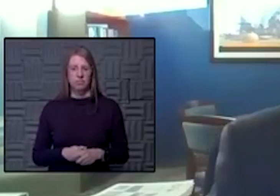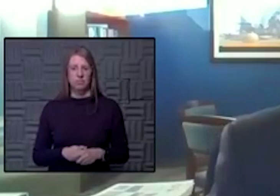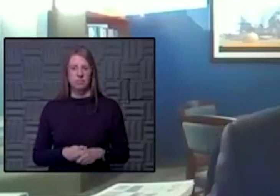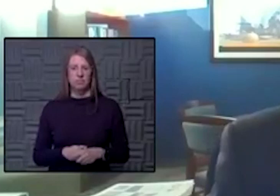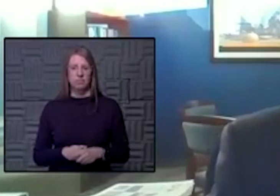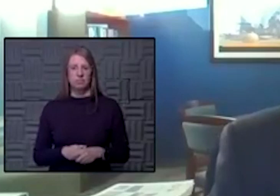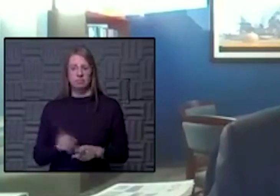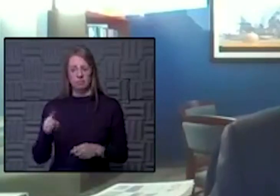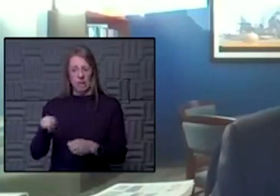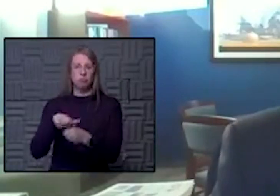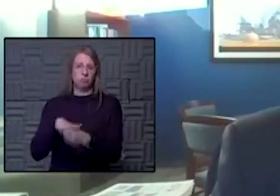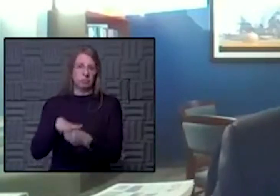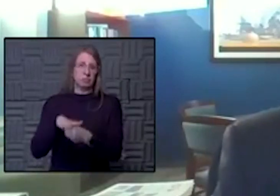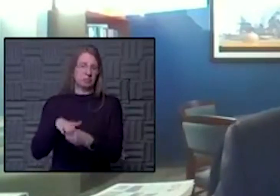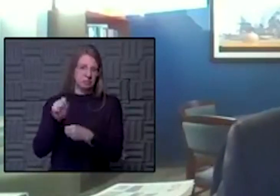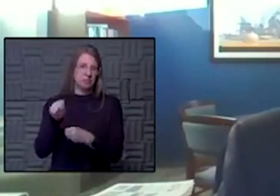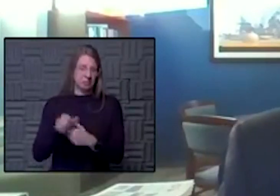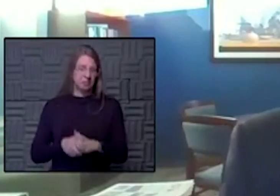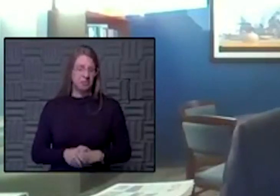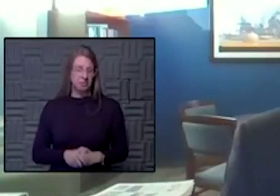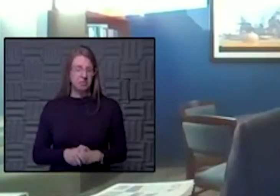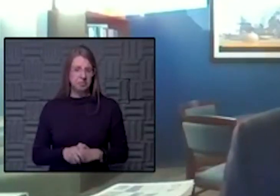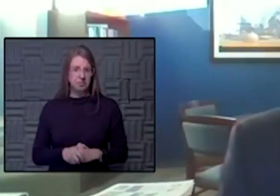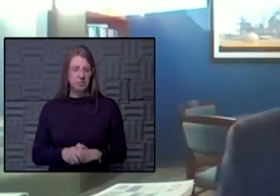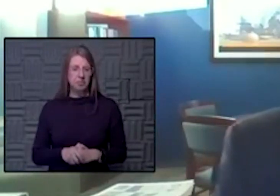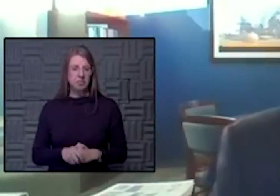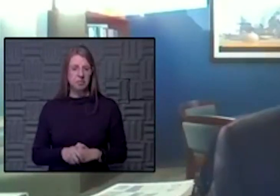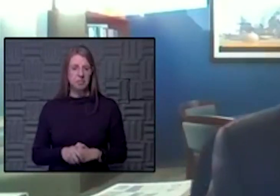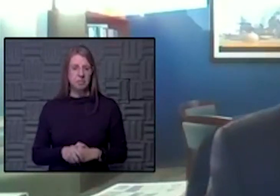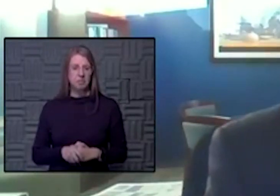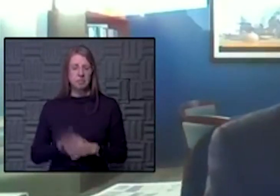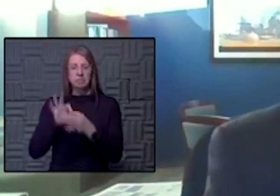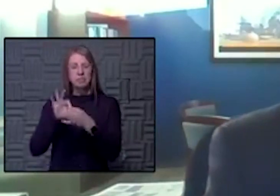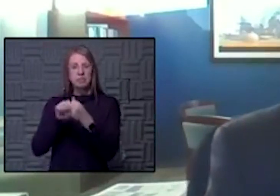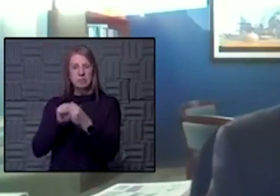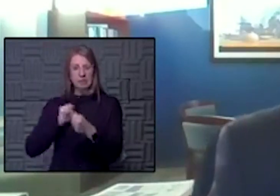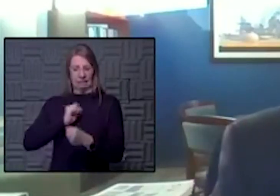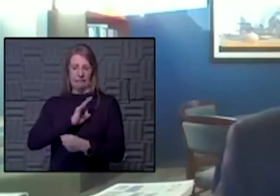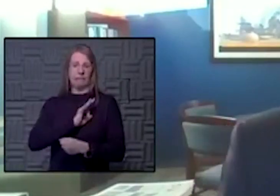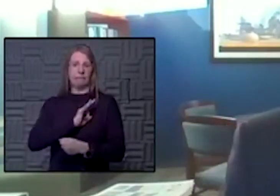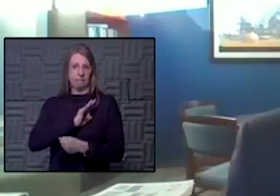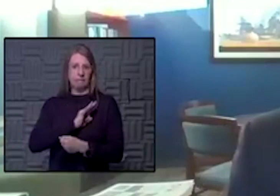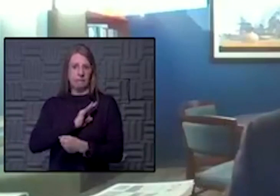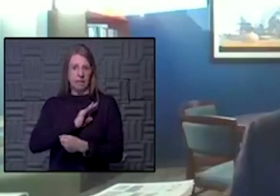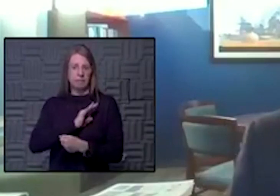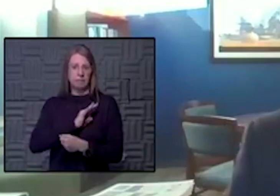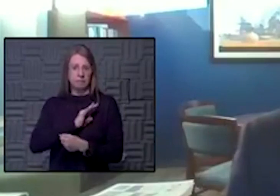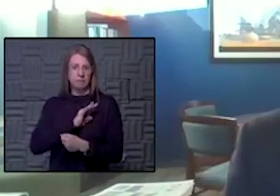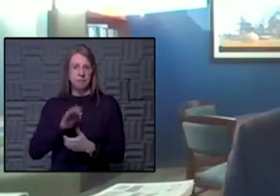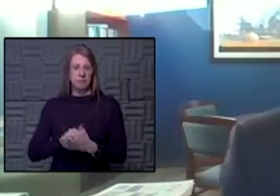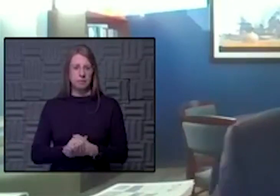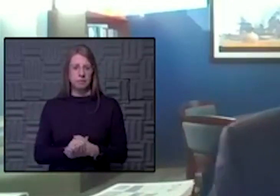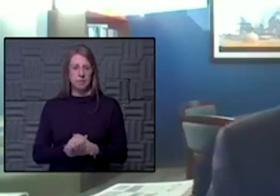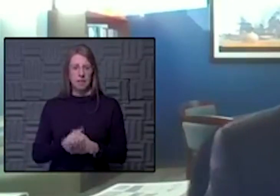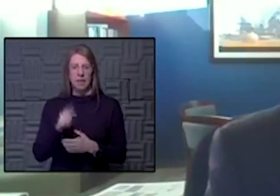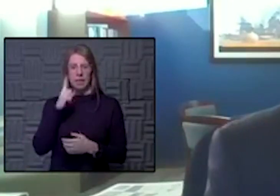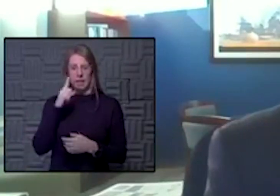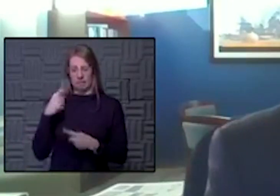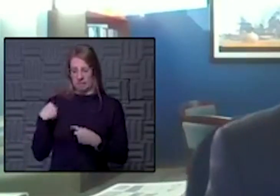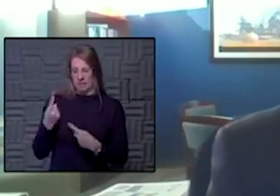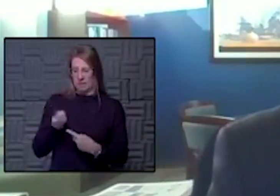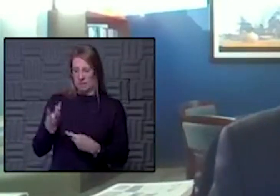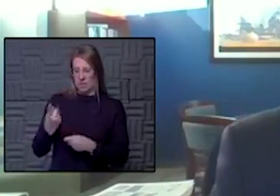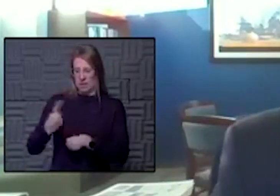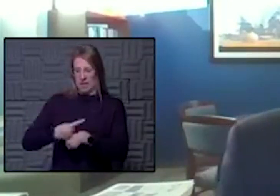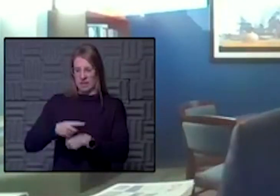stressed as far as the impact on staffing goes. think the last couple of days, they've